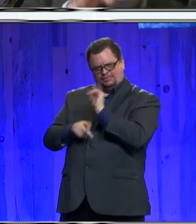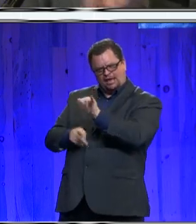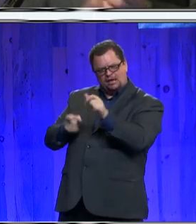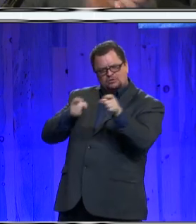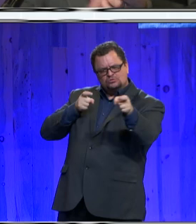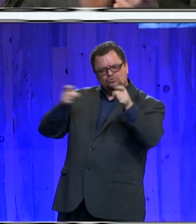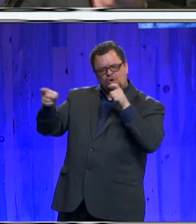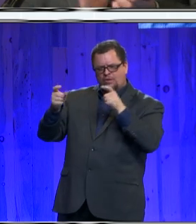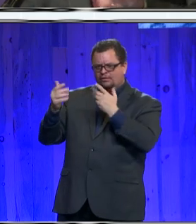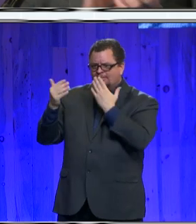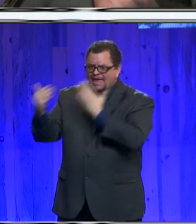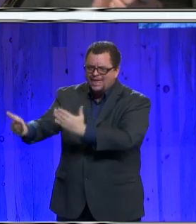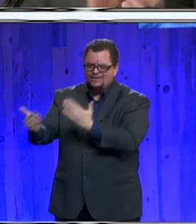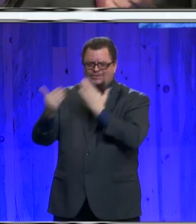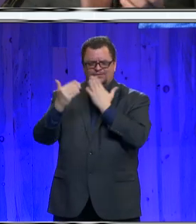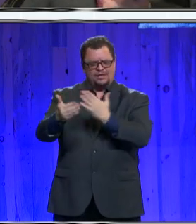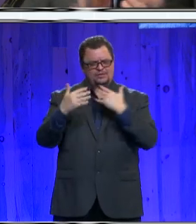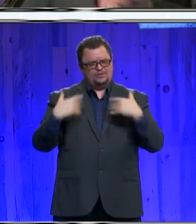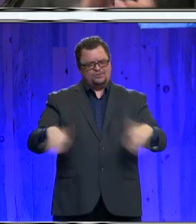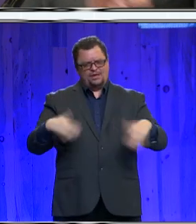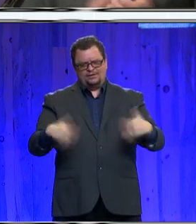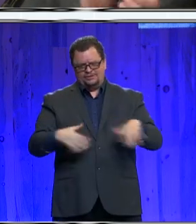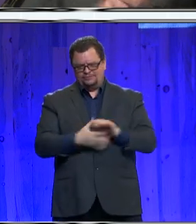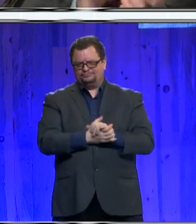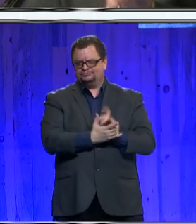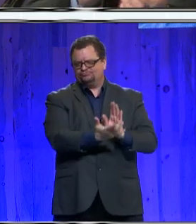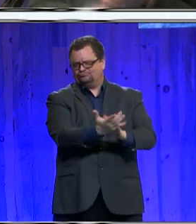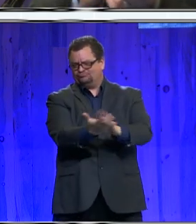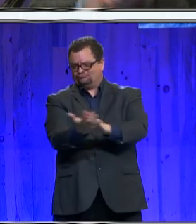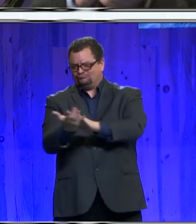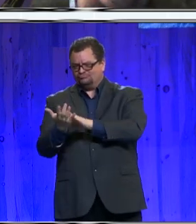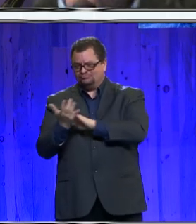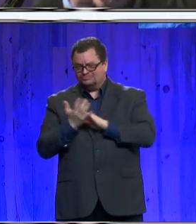If you're one of those heroes who was there that day, please stand and be recognized.